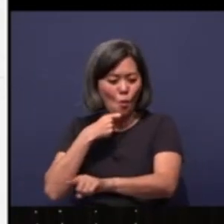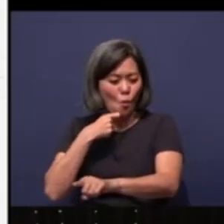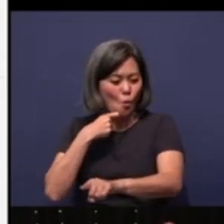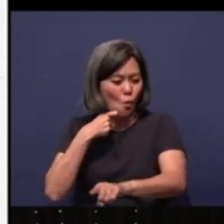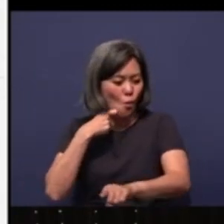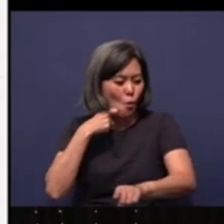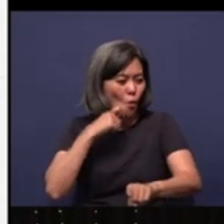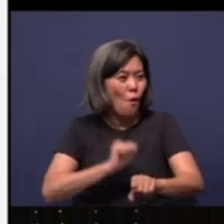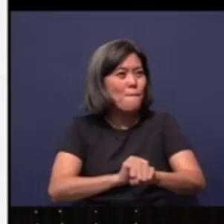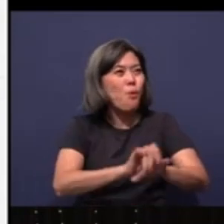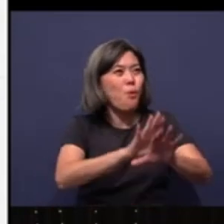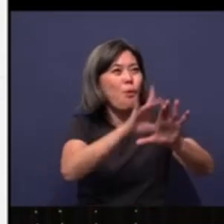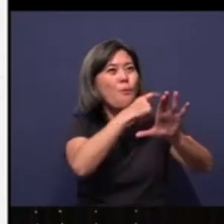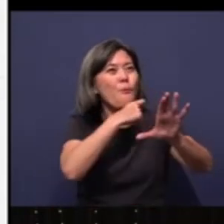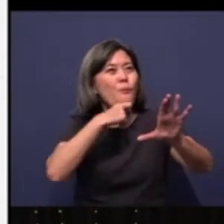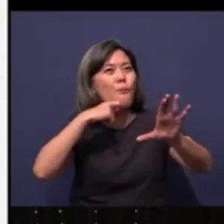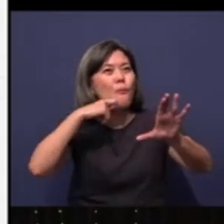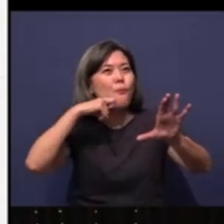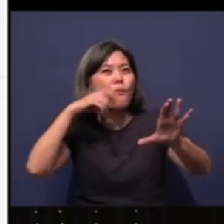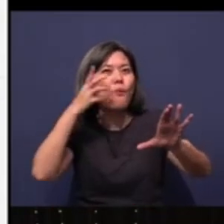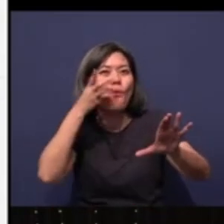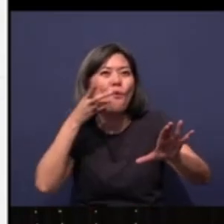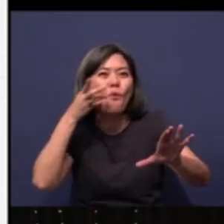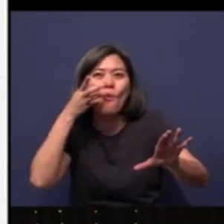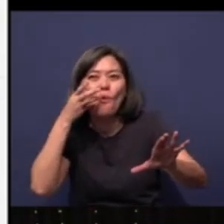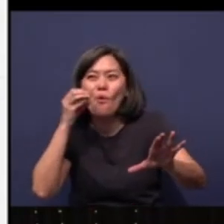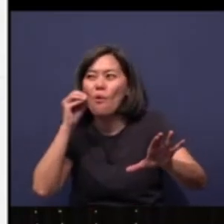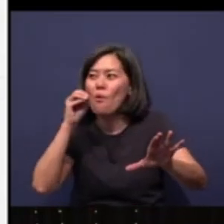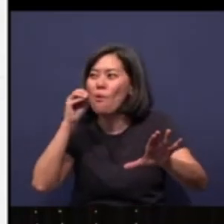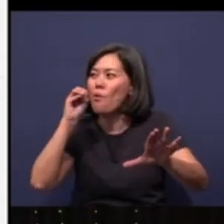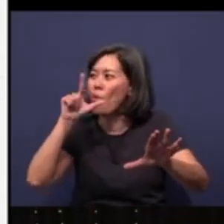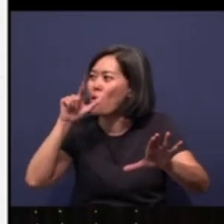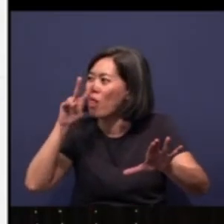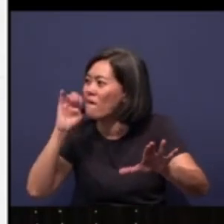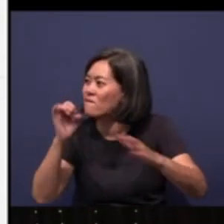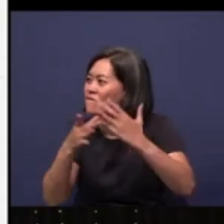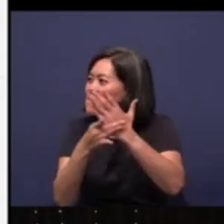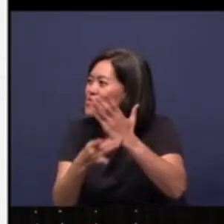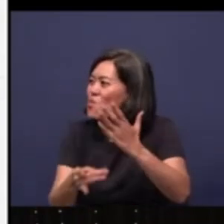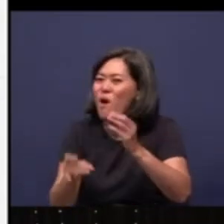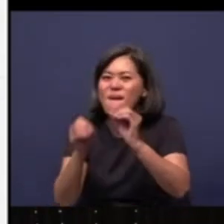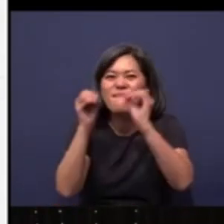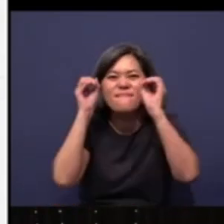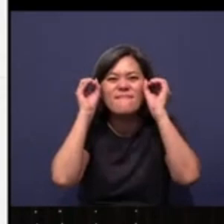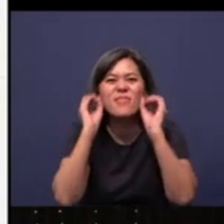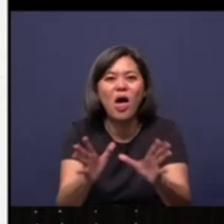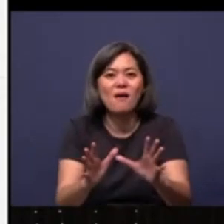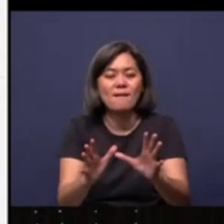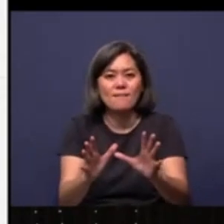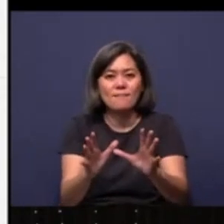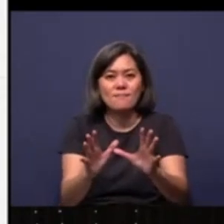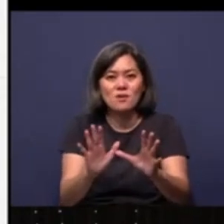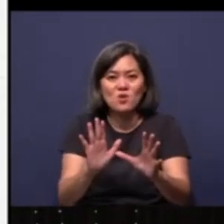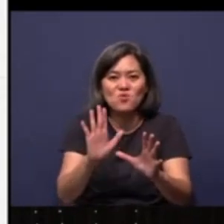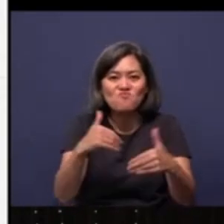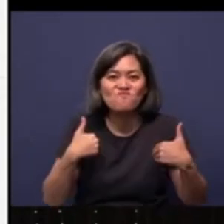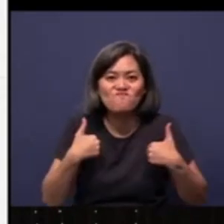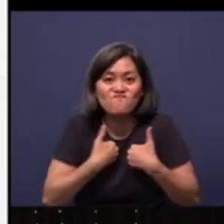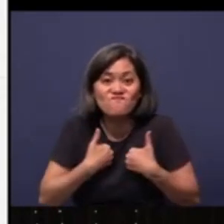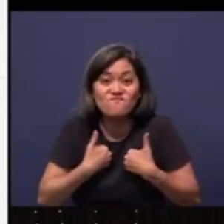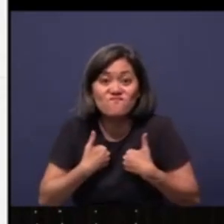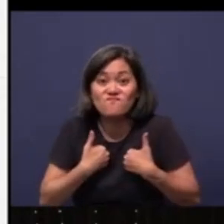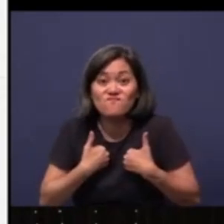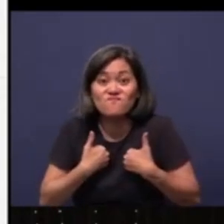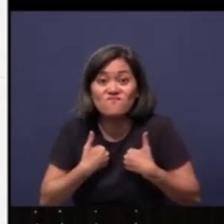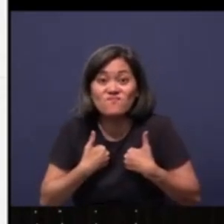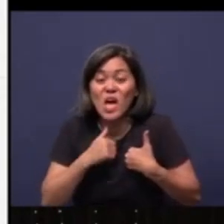drought in the mountains. No grain, no wine, no olive oil, nothing on the ground will be produced. Even your livestock, you will